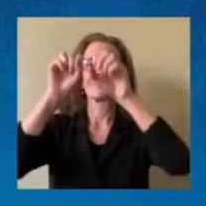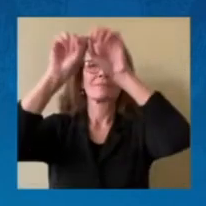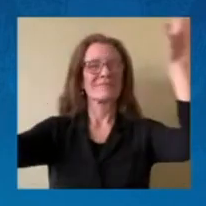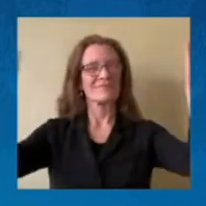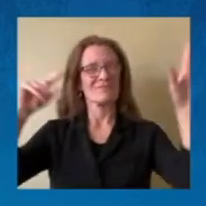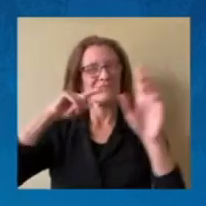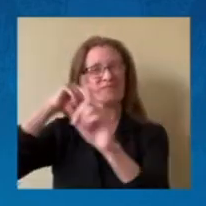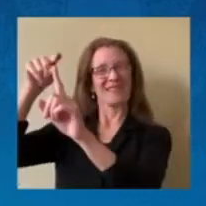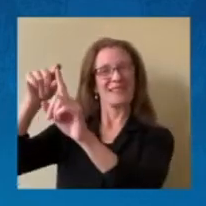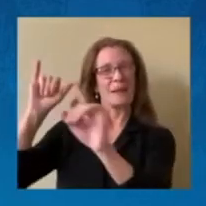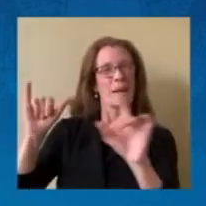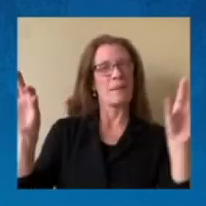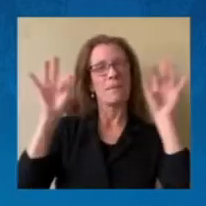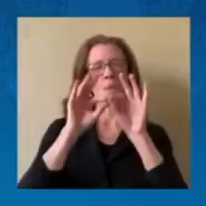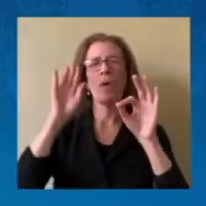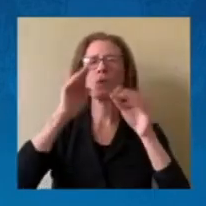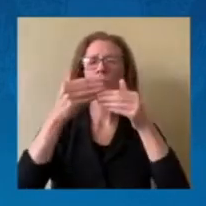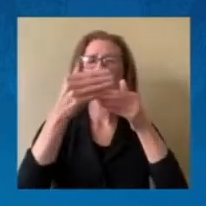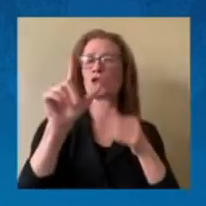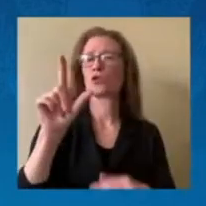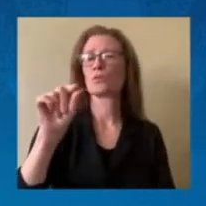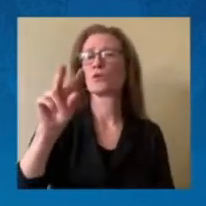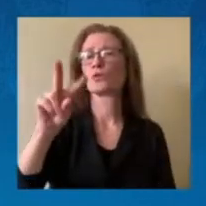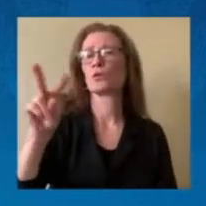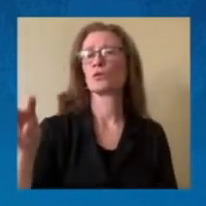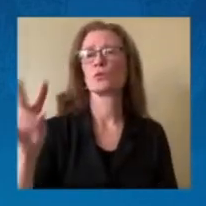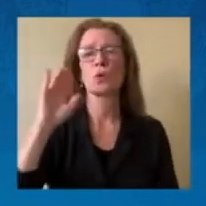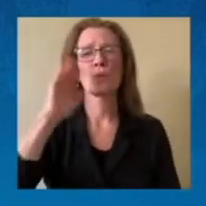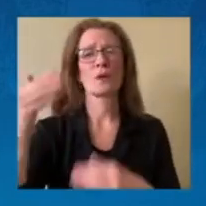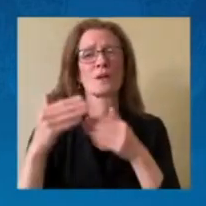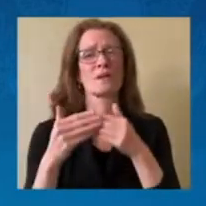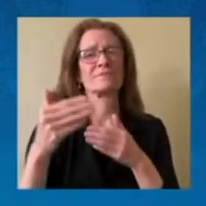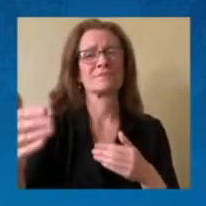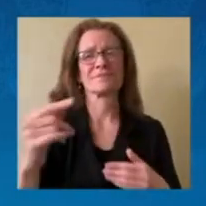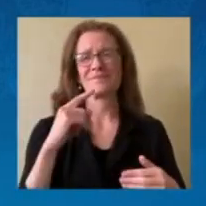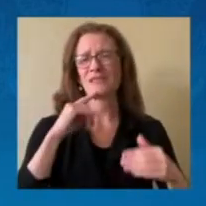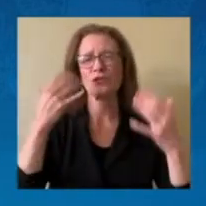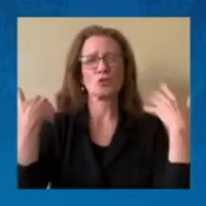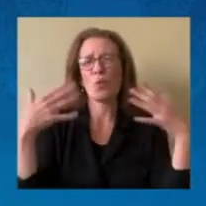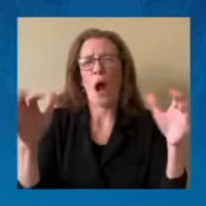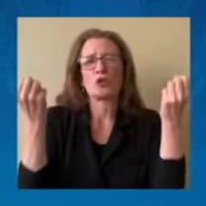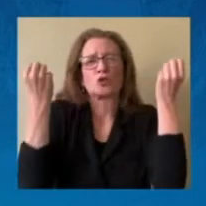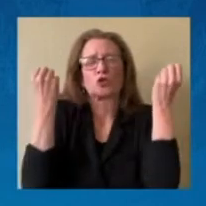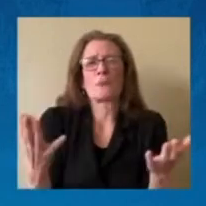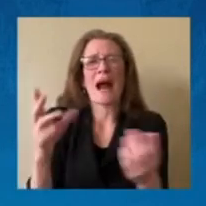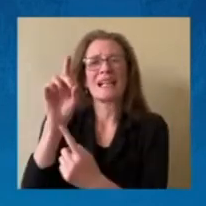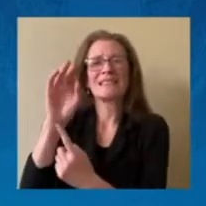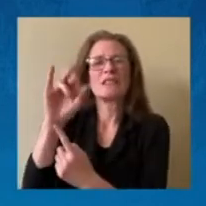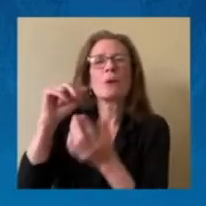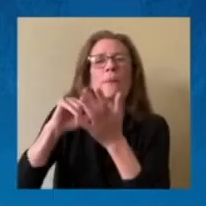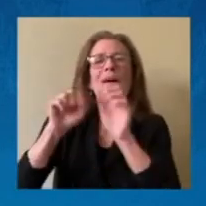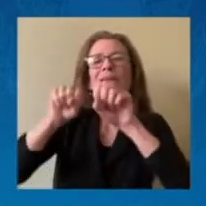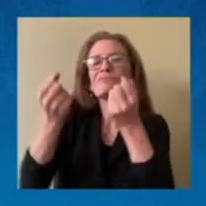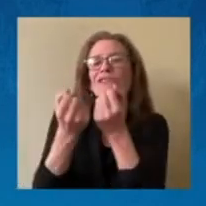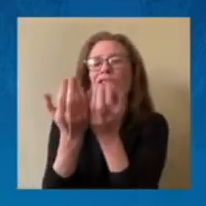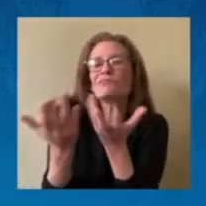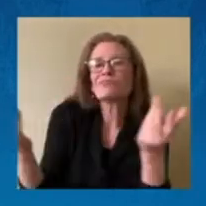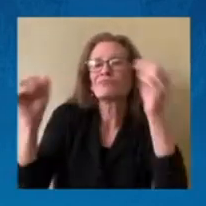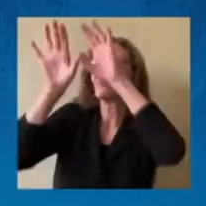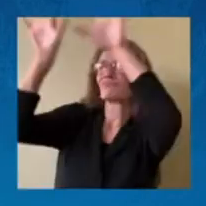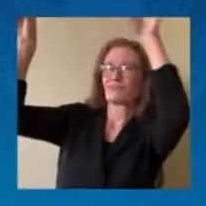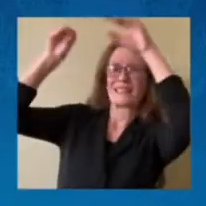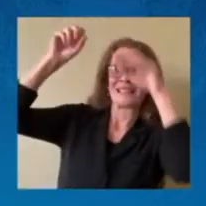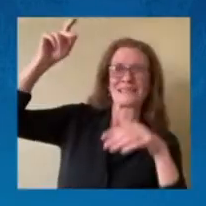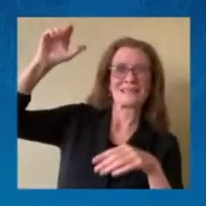make sure we're not creating unnecessary debris that would inhibit future space operations and that we have means to take care of what is placed into